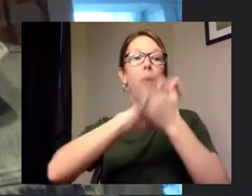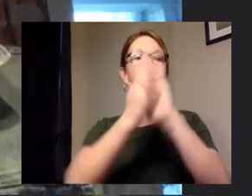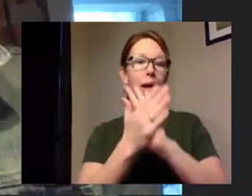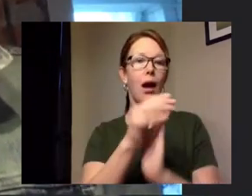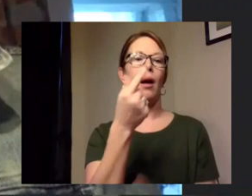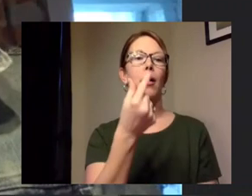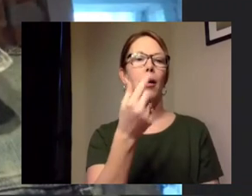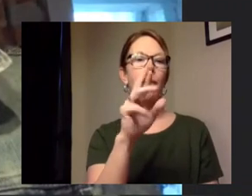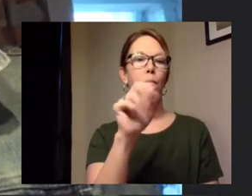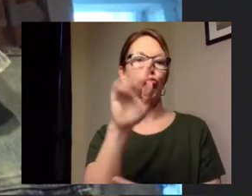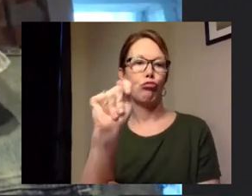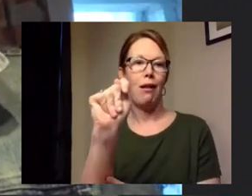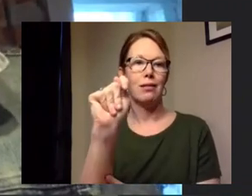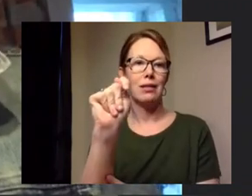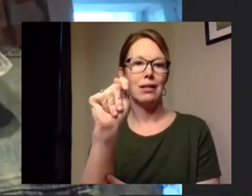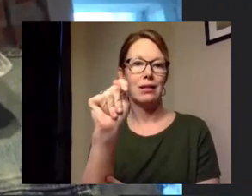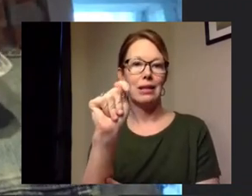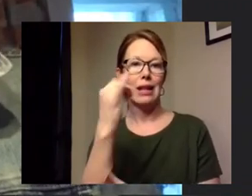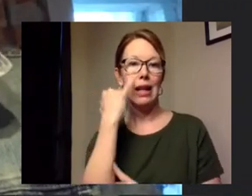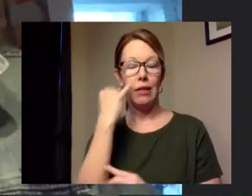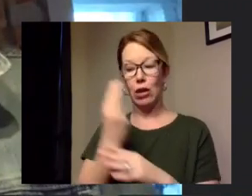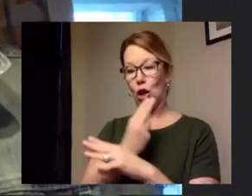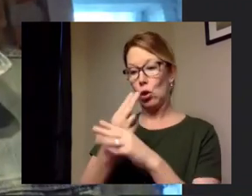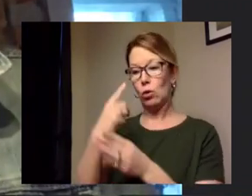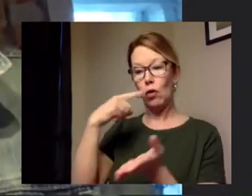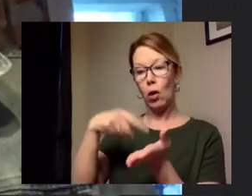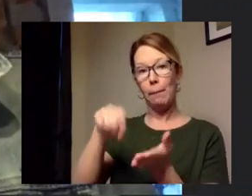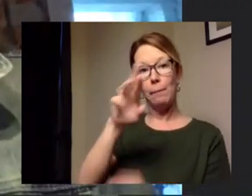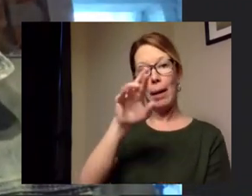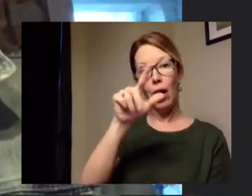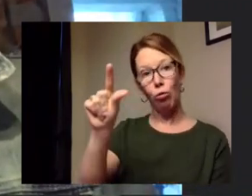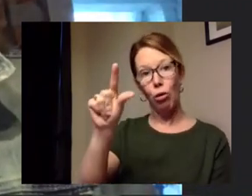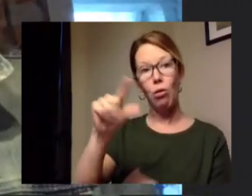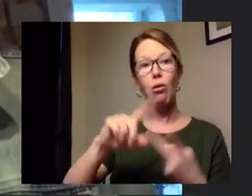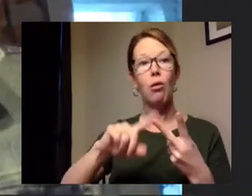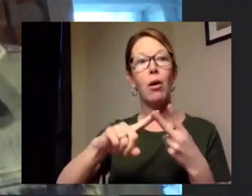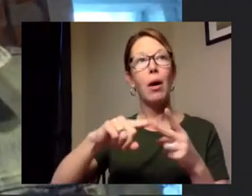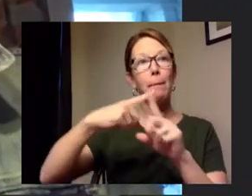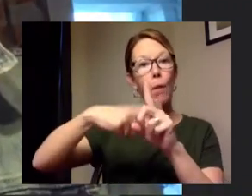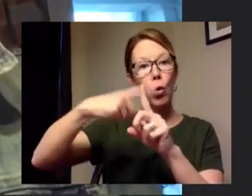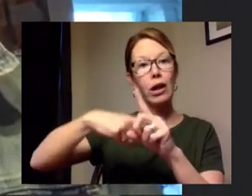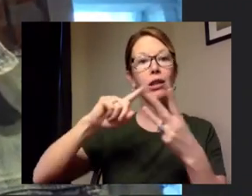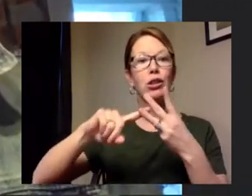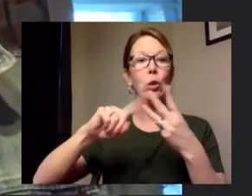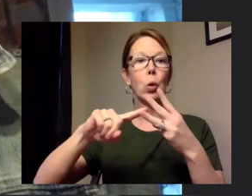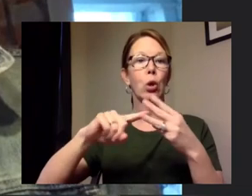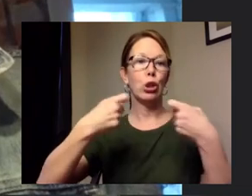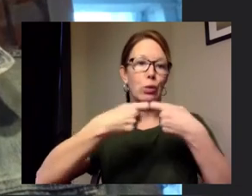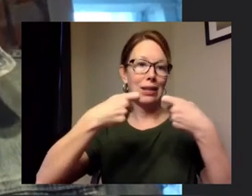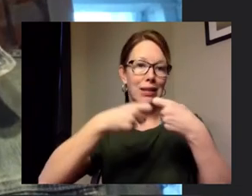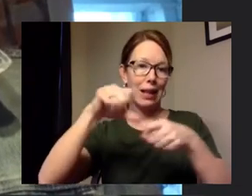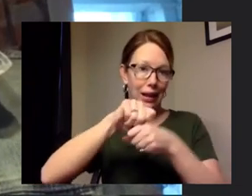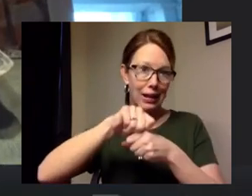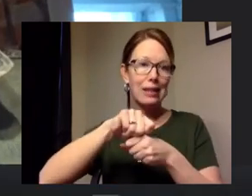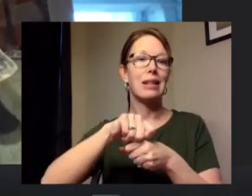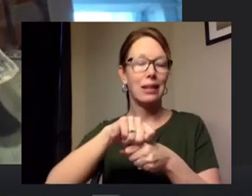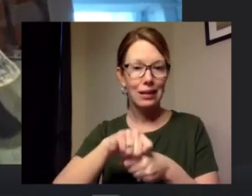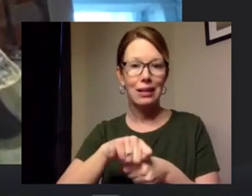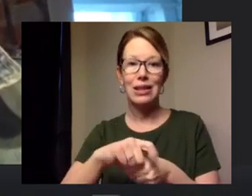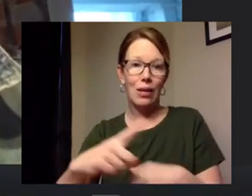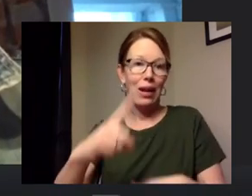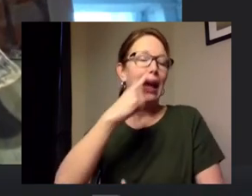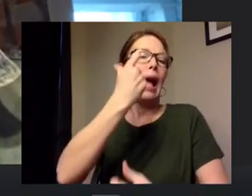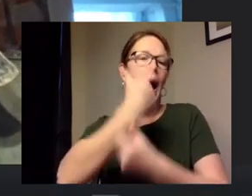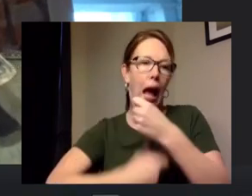if they are used for payroll mortgage or utilities so i would say that almost every business could